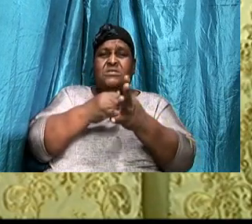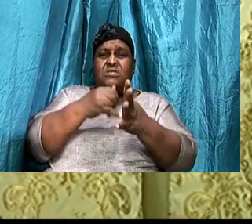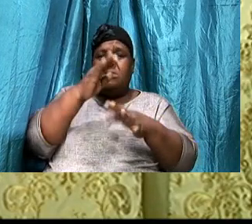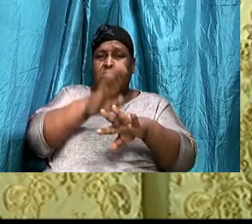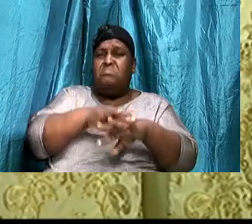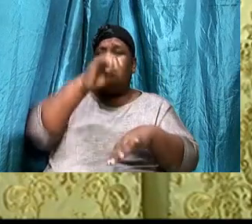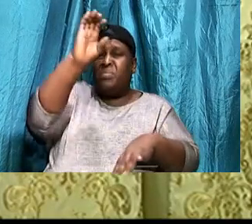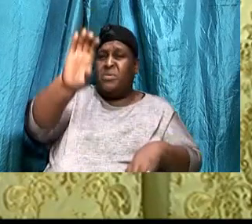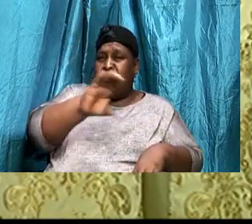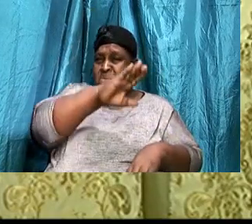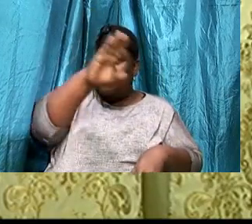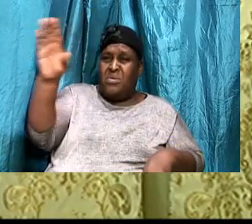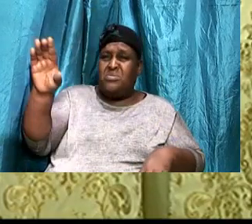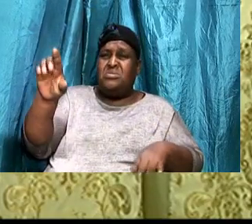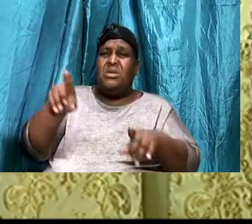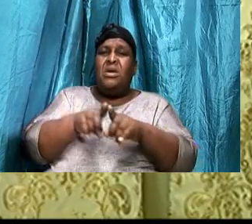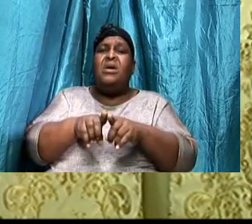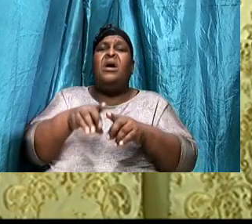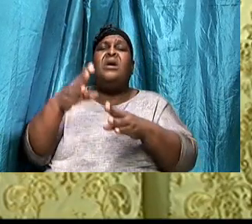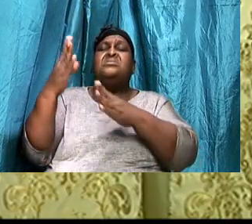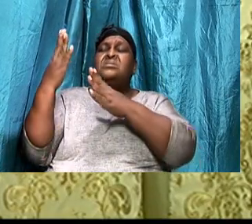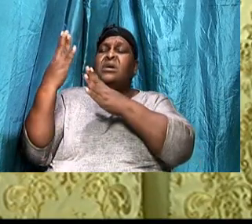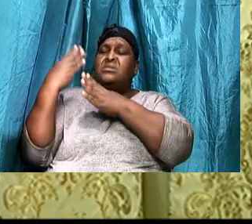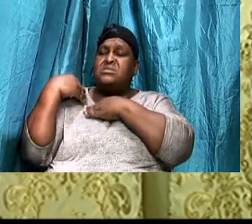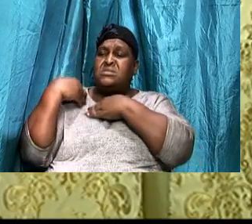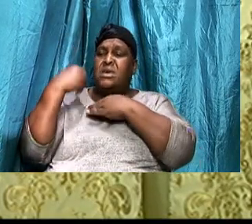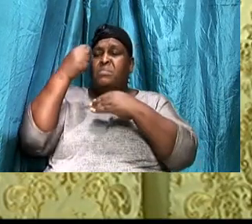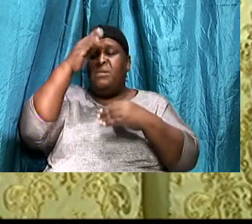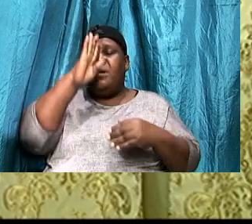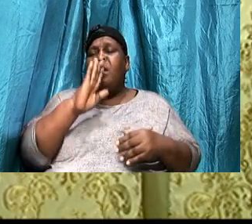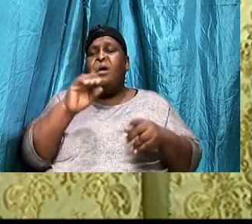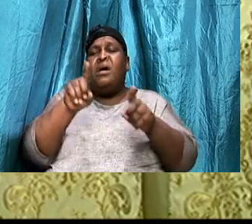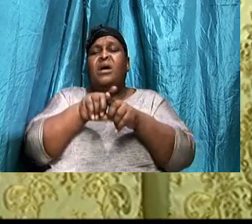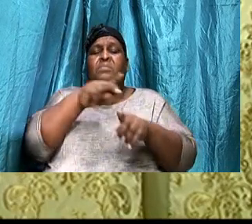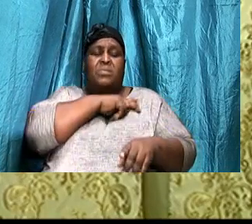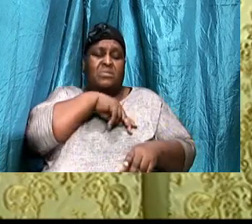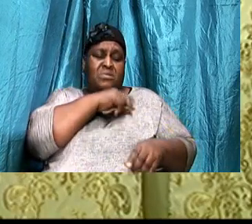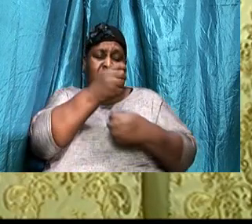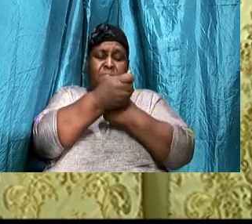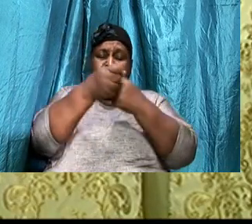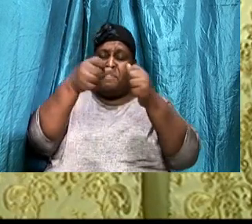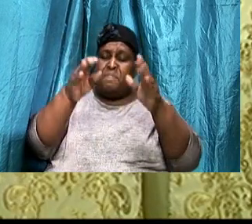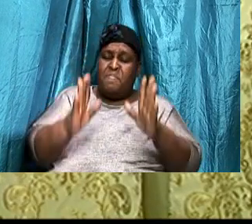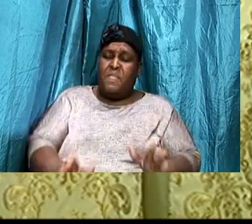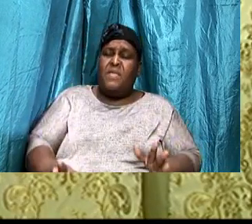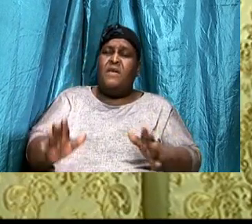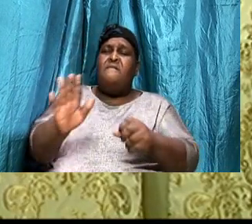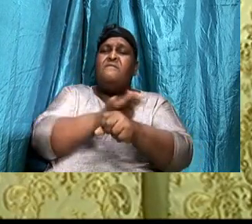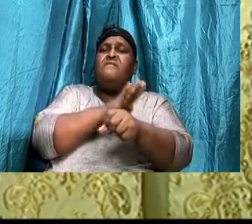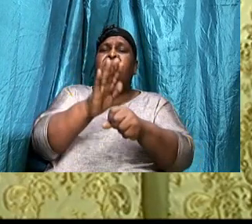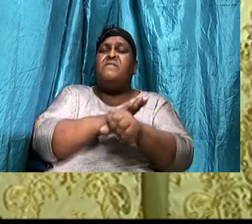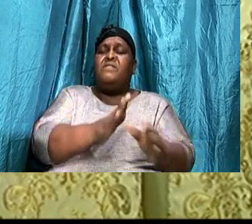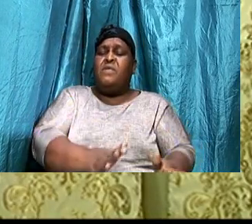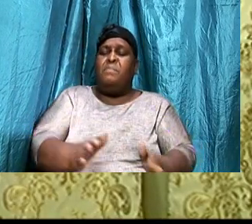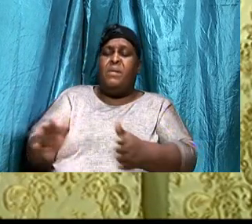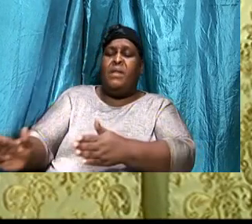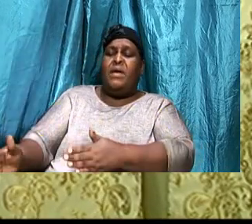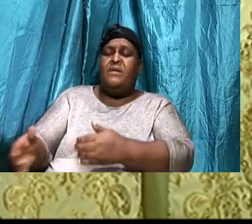accept the Lord, our personal Savior, And we fulfill, The plan of salvation, We are